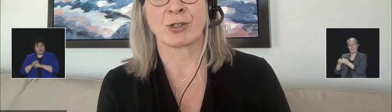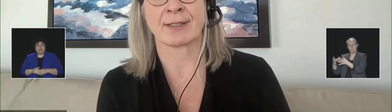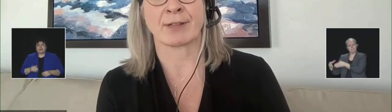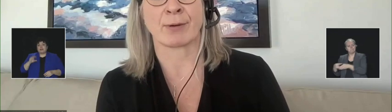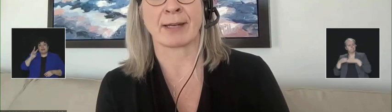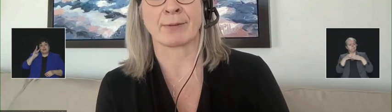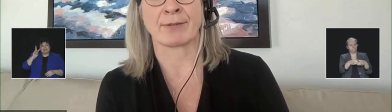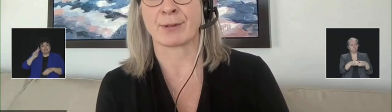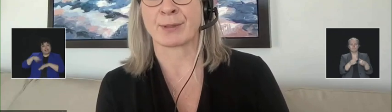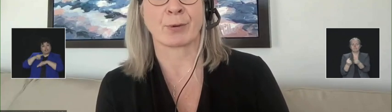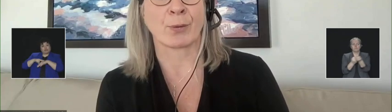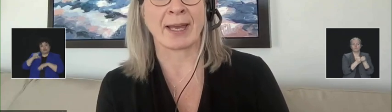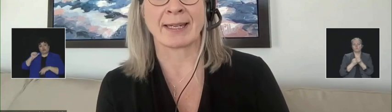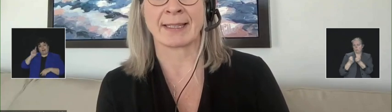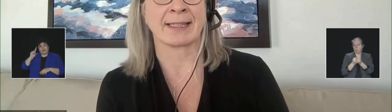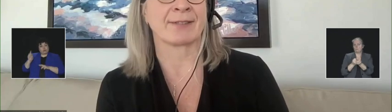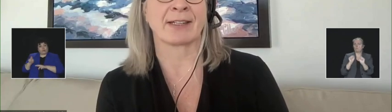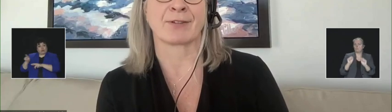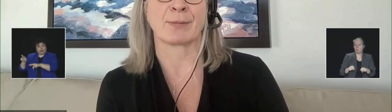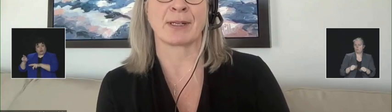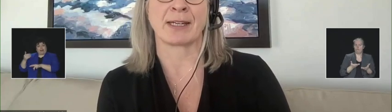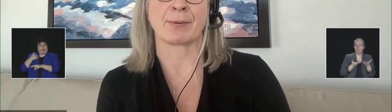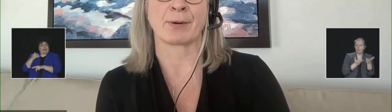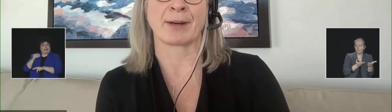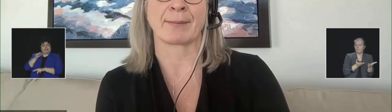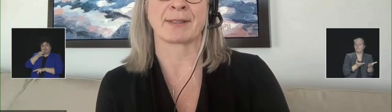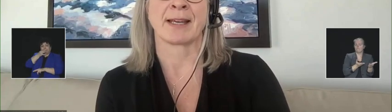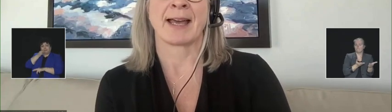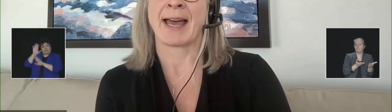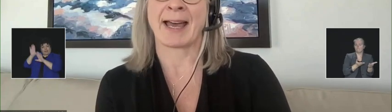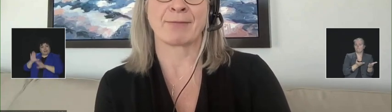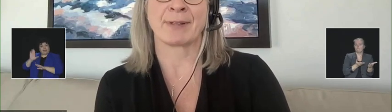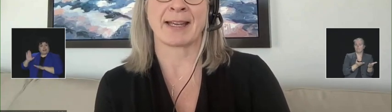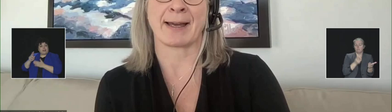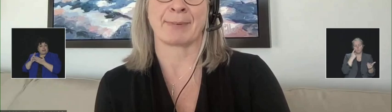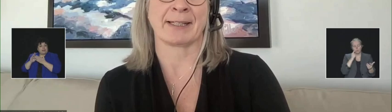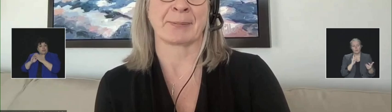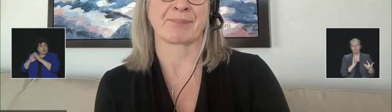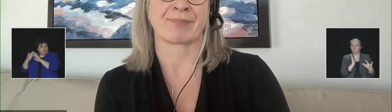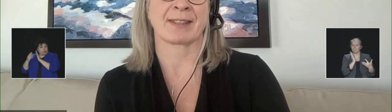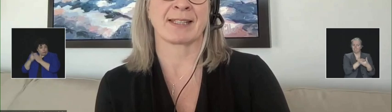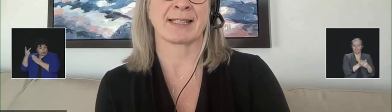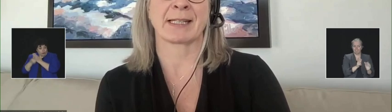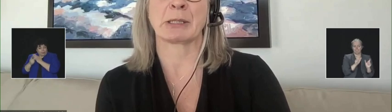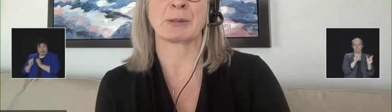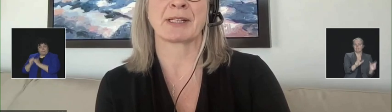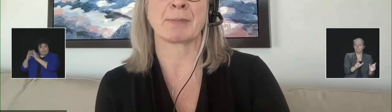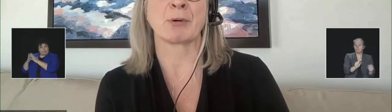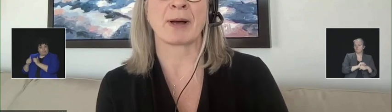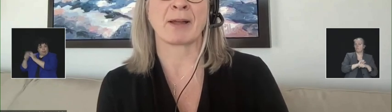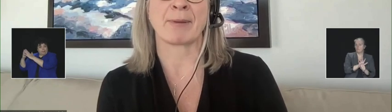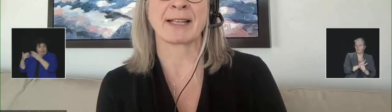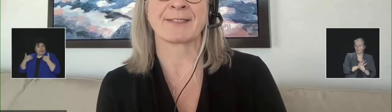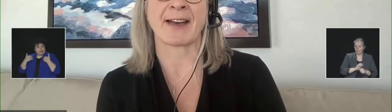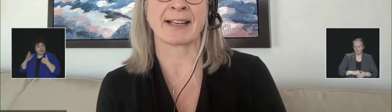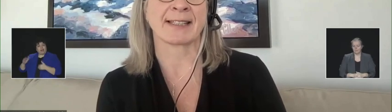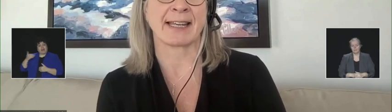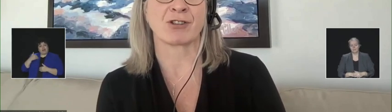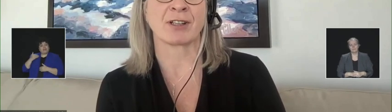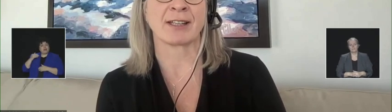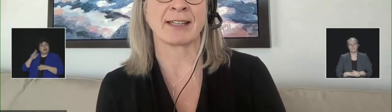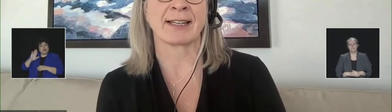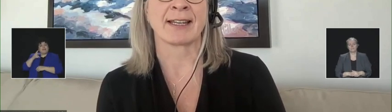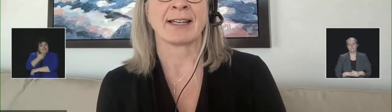nations of the Grand River, some great and innovative community programs have been happening. This has included a mobile bus